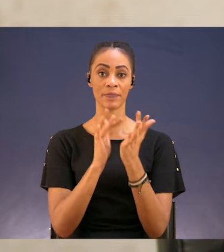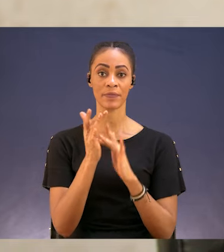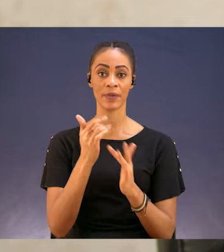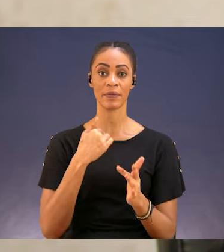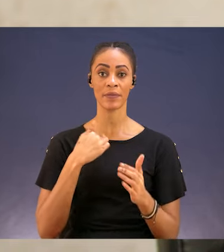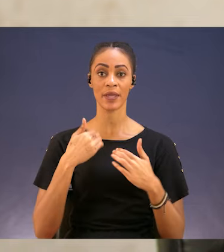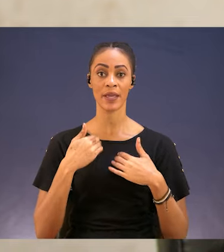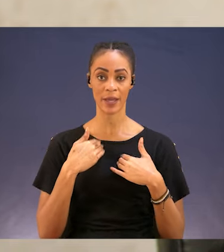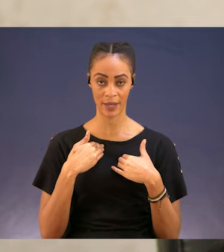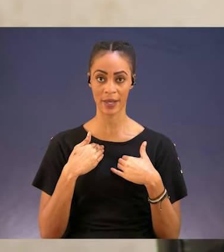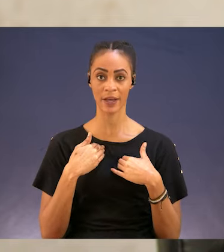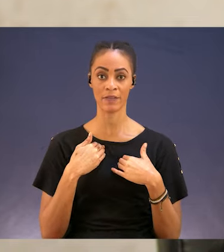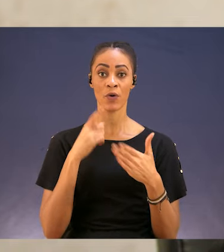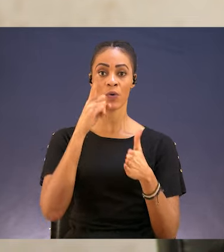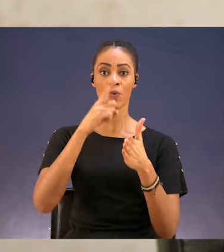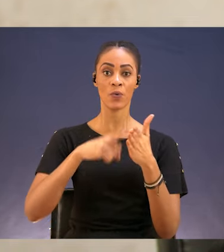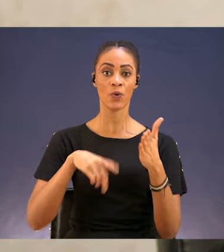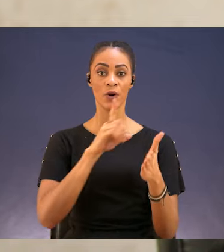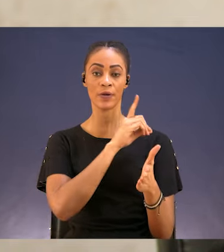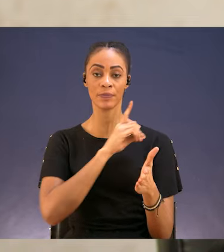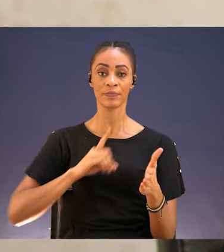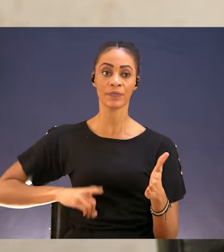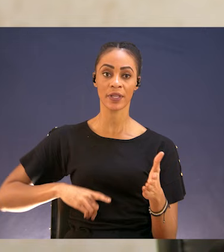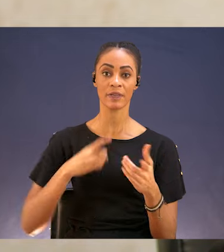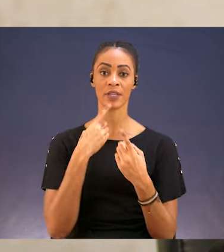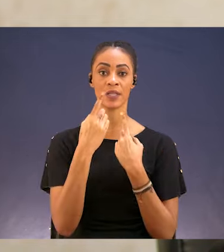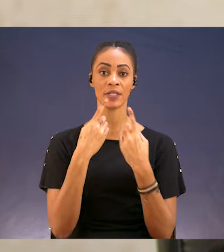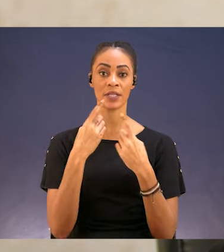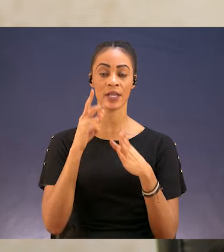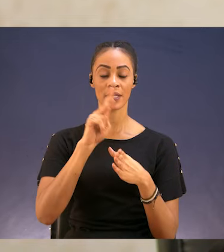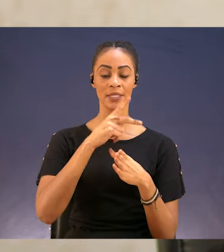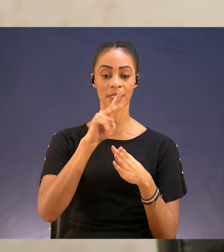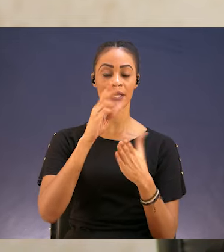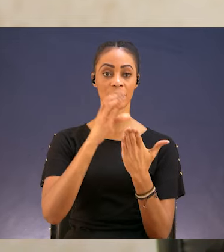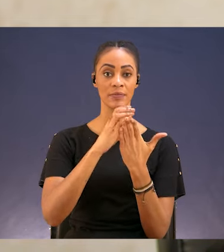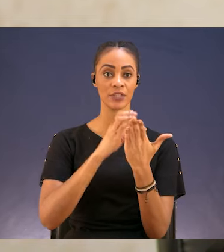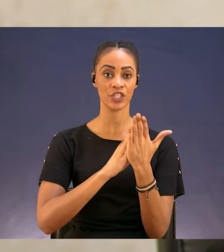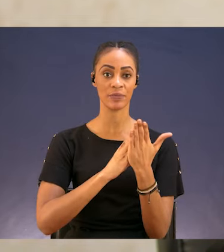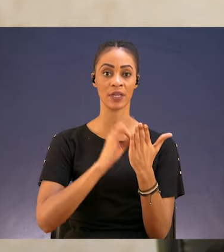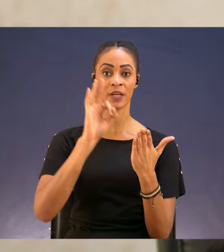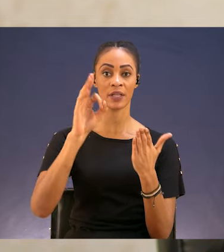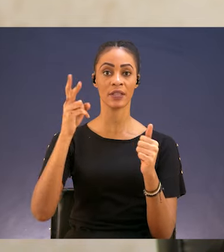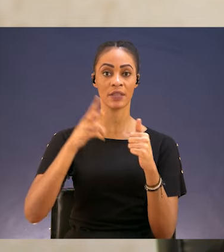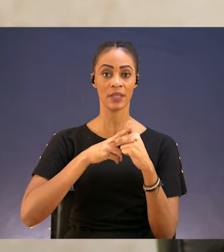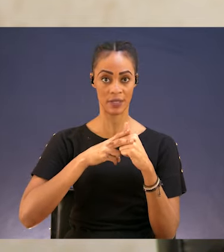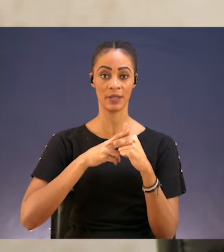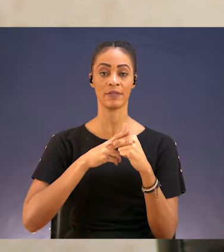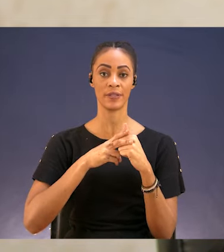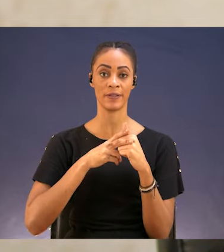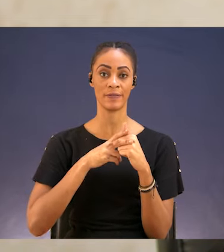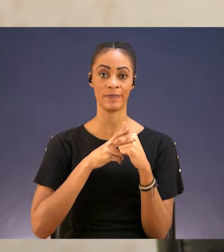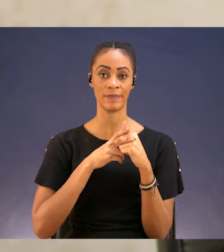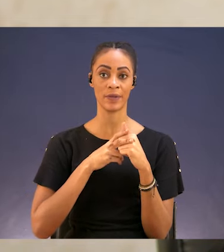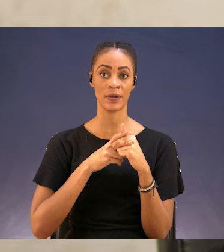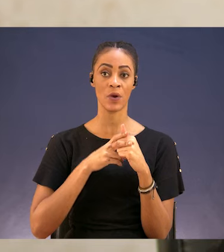that I have in that direction is what David talked about in Psalms 37. And I want to read those